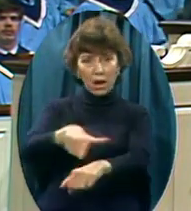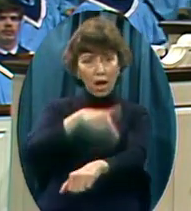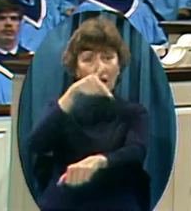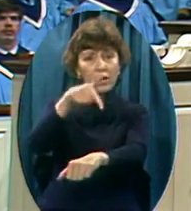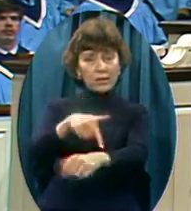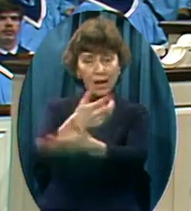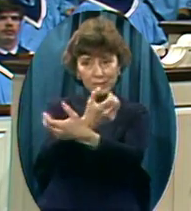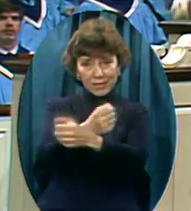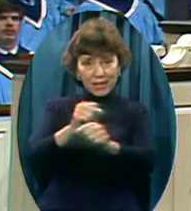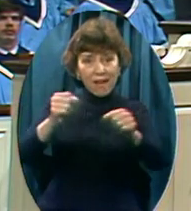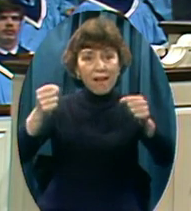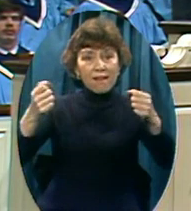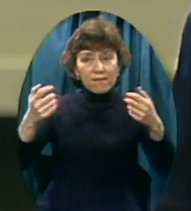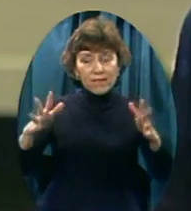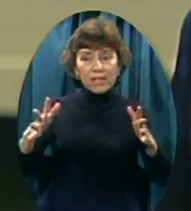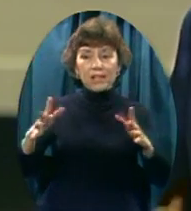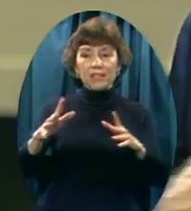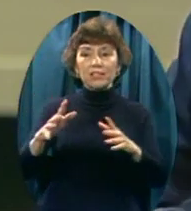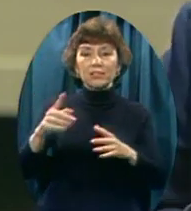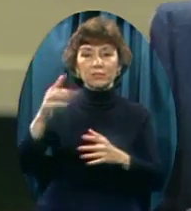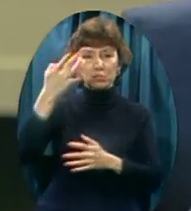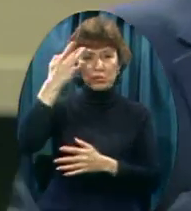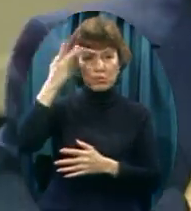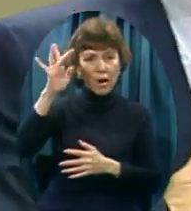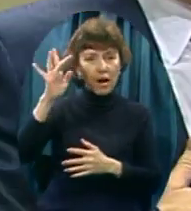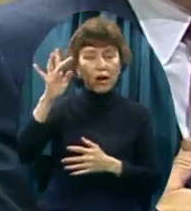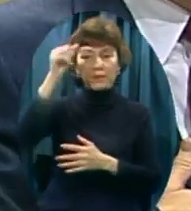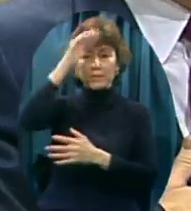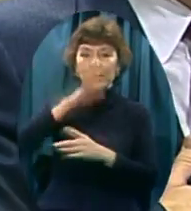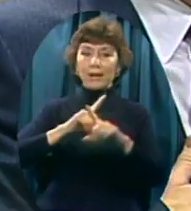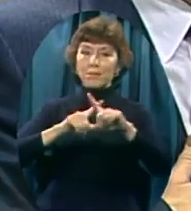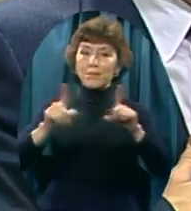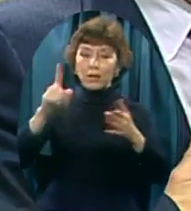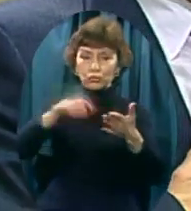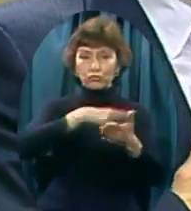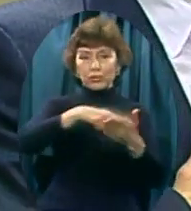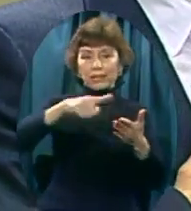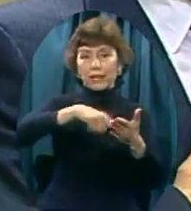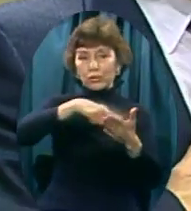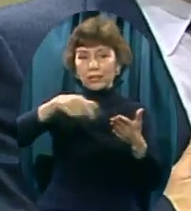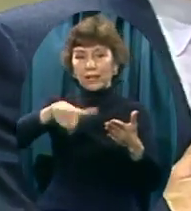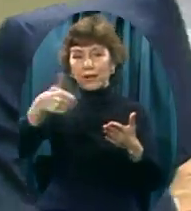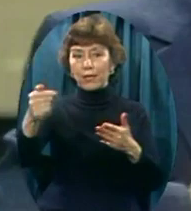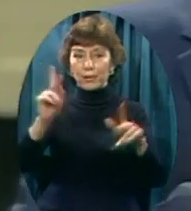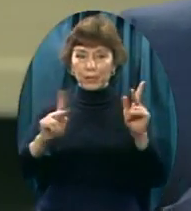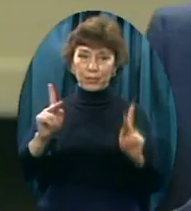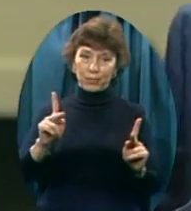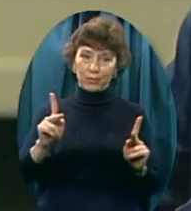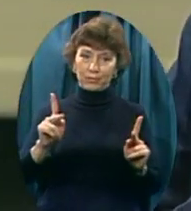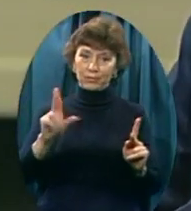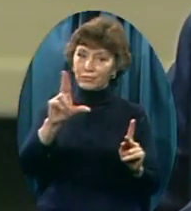it And hate everybody They hate I picked my own friends And my own enemies And I chose a long time ago Not to hate anybody